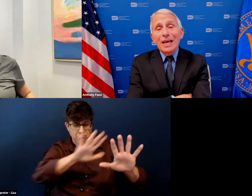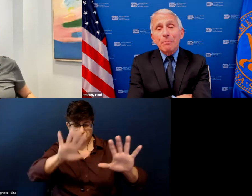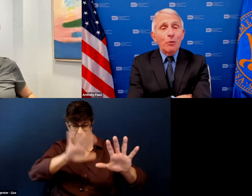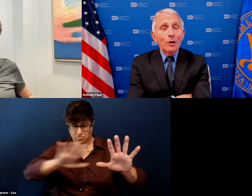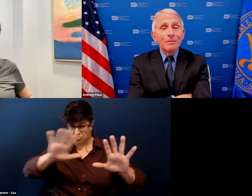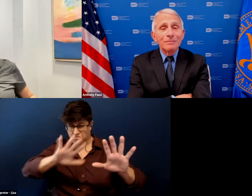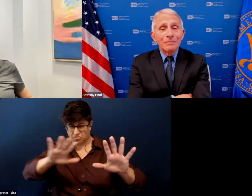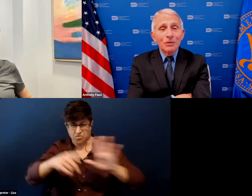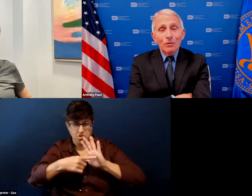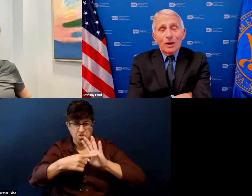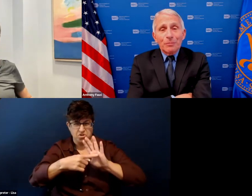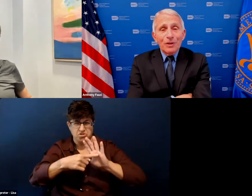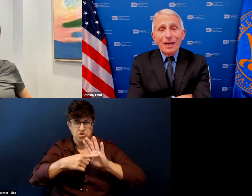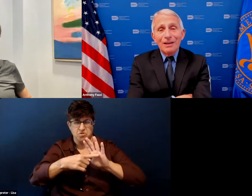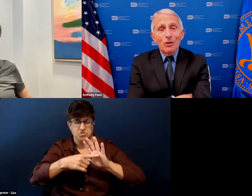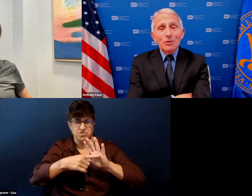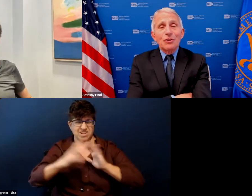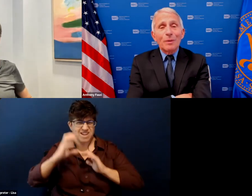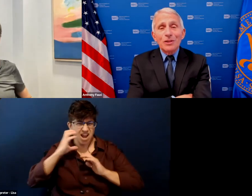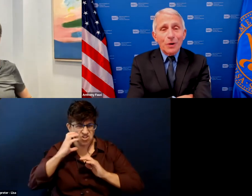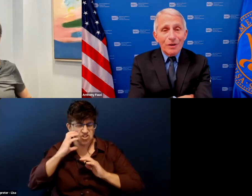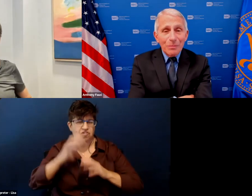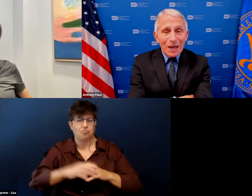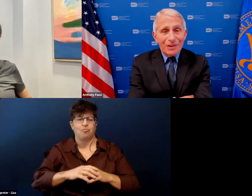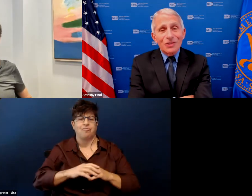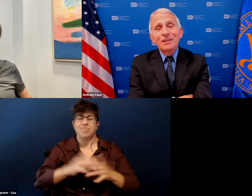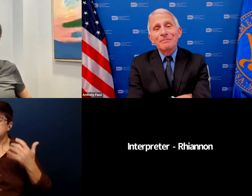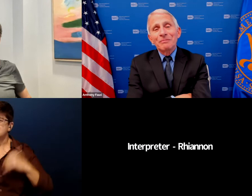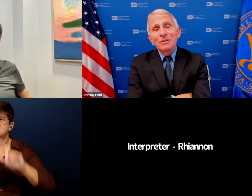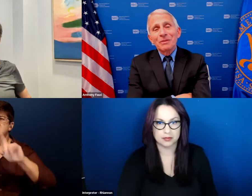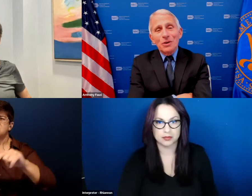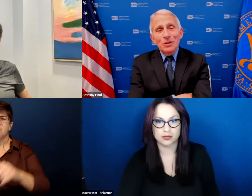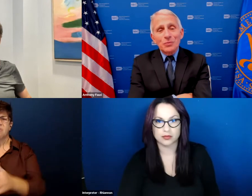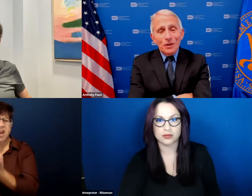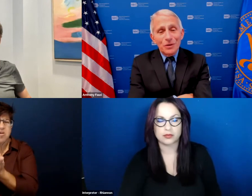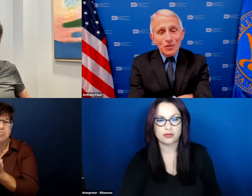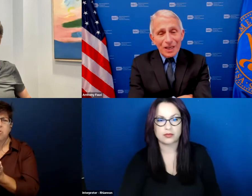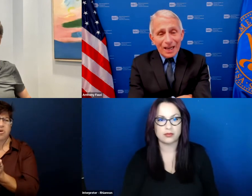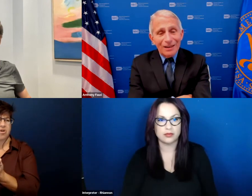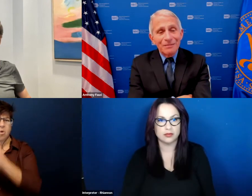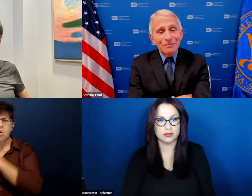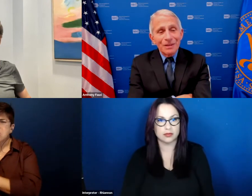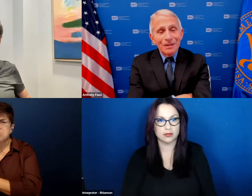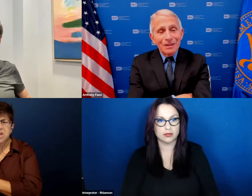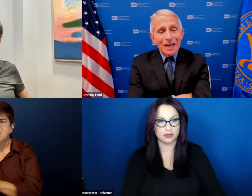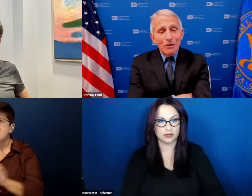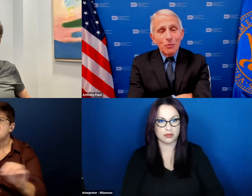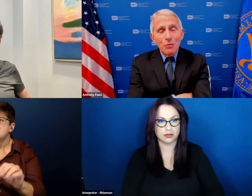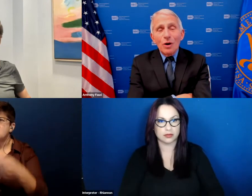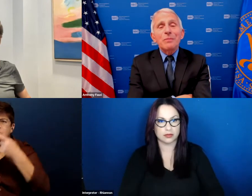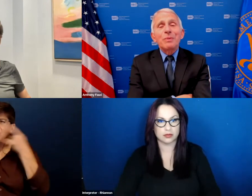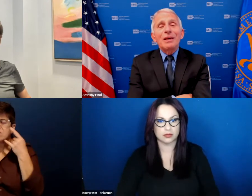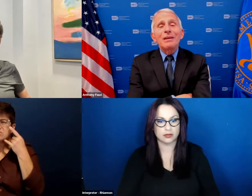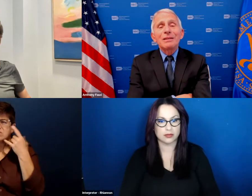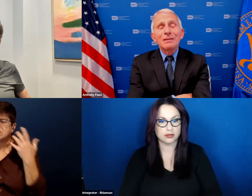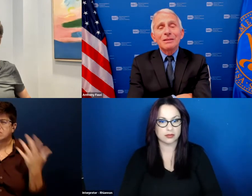go to an airport or on a plane and almost nobody's wearing a mask yeah so it's what you said that we